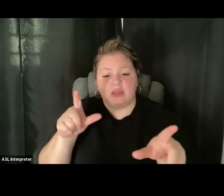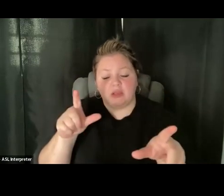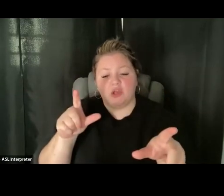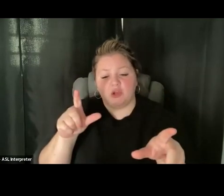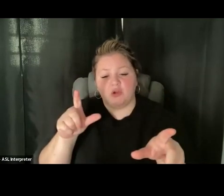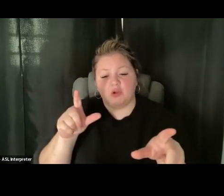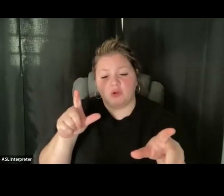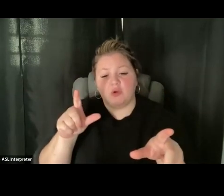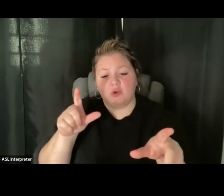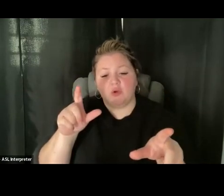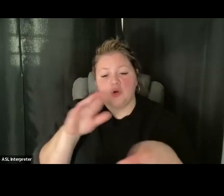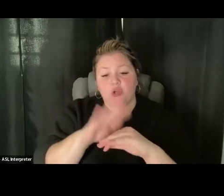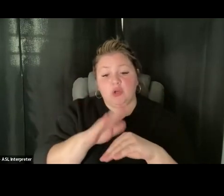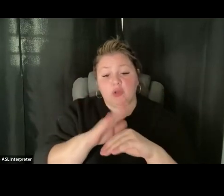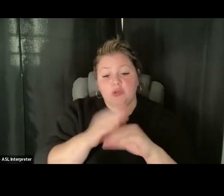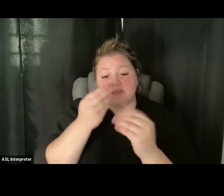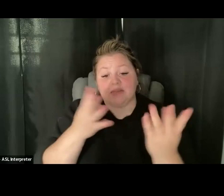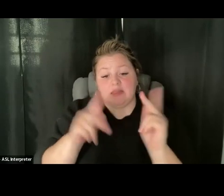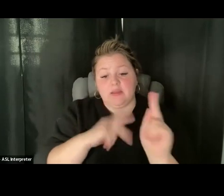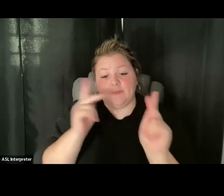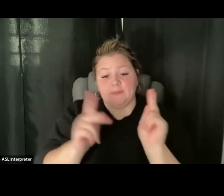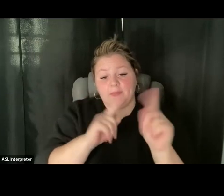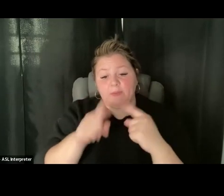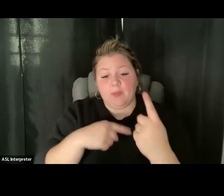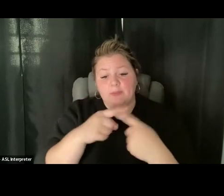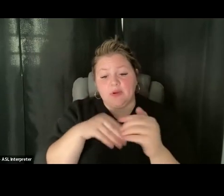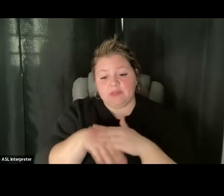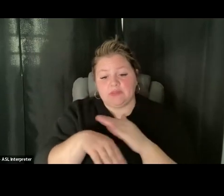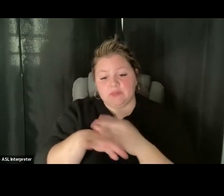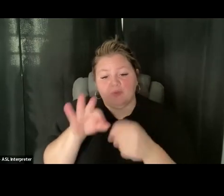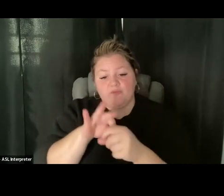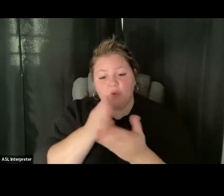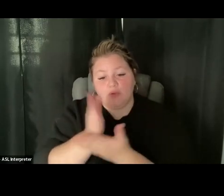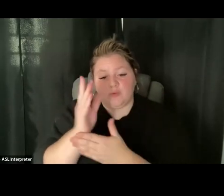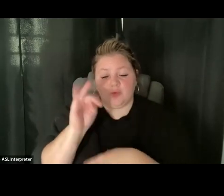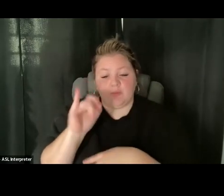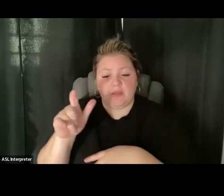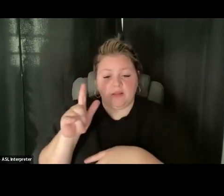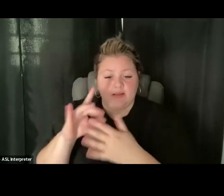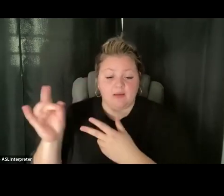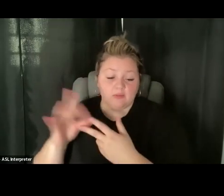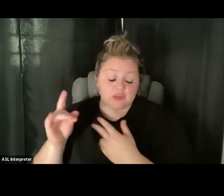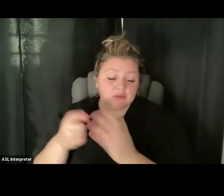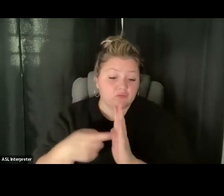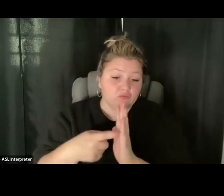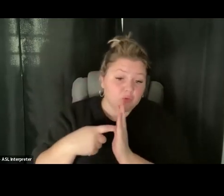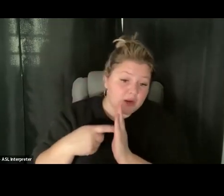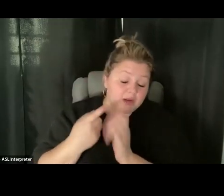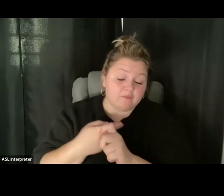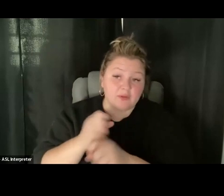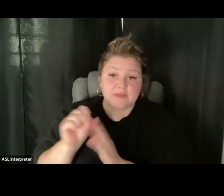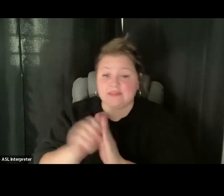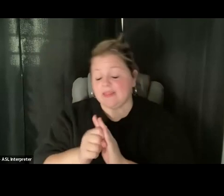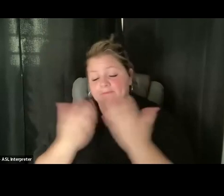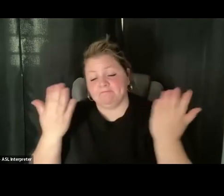people of accessible vote by mail options and how to do that. I'm not sure if it's required by the state yet that